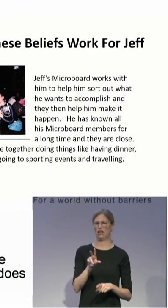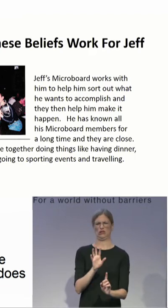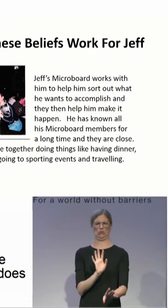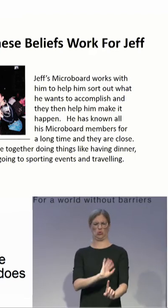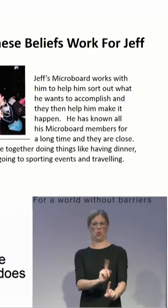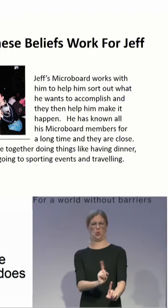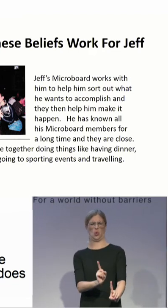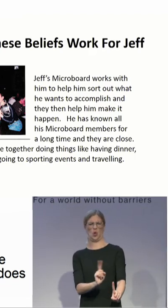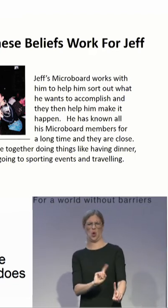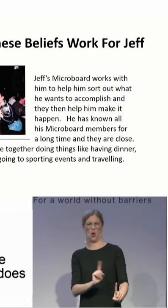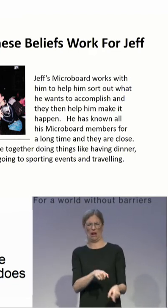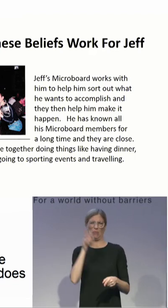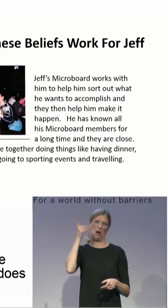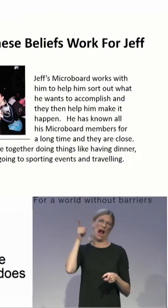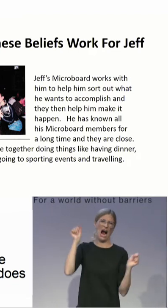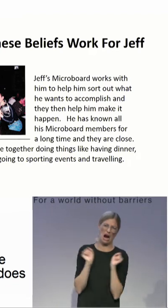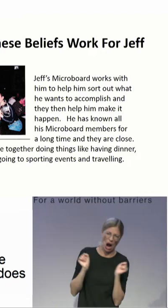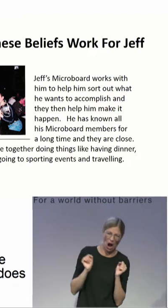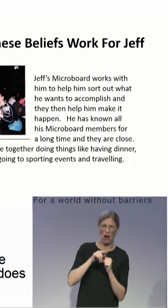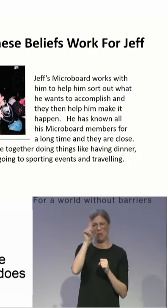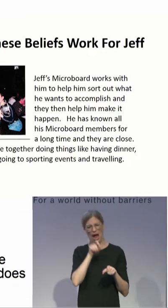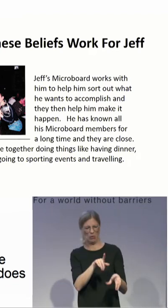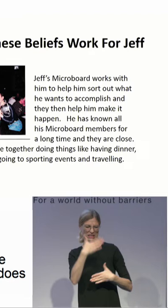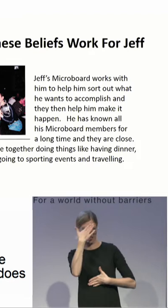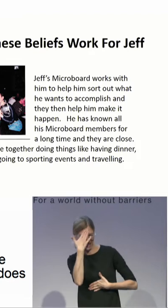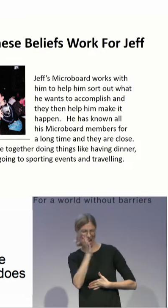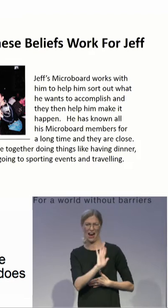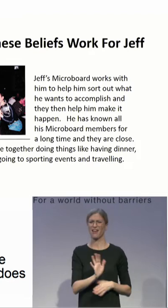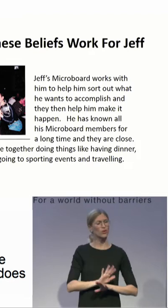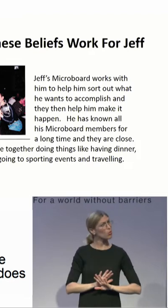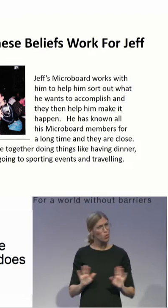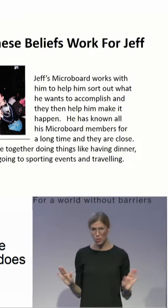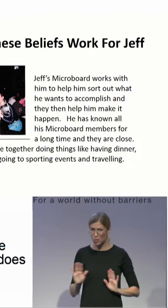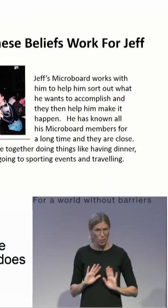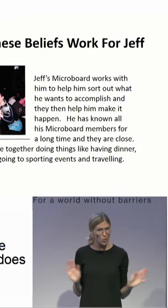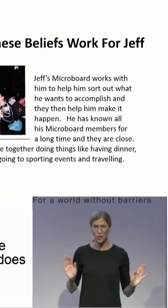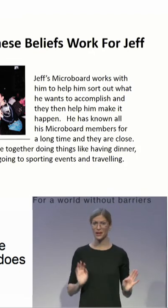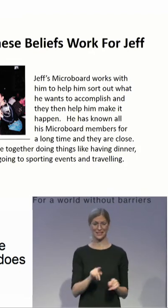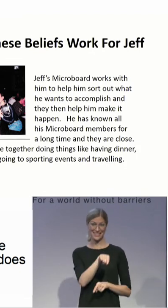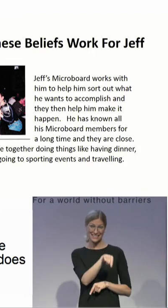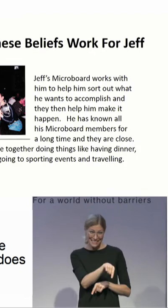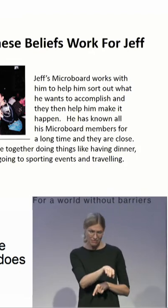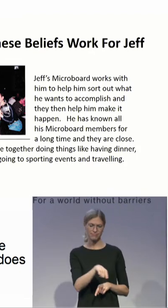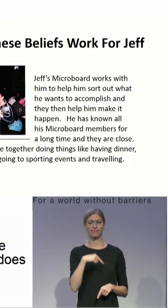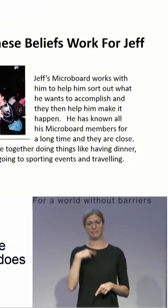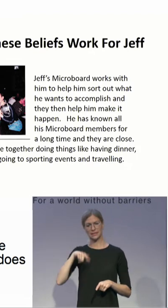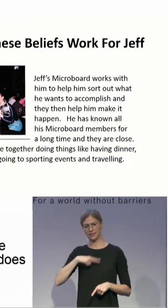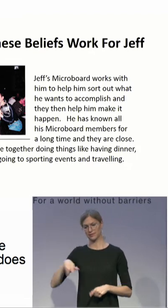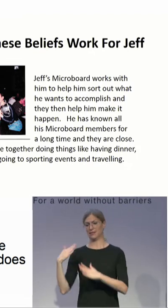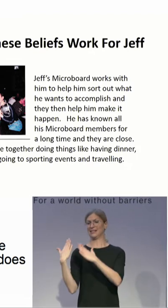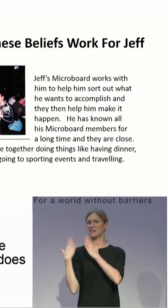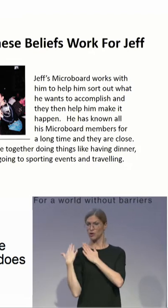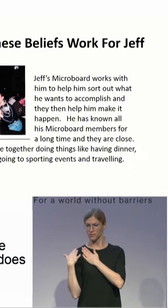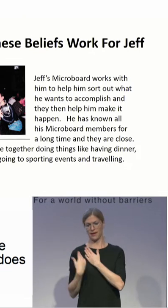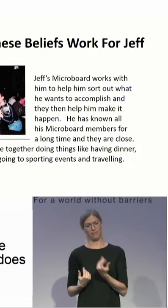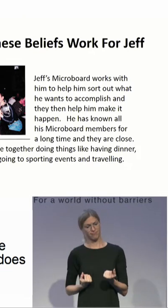these things are worrying for us. And, you you've got respiratory issues. They go, okay, well, let's figure out how to make this happen. And so together they problem solve so that Jeff can go. And, of course,